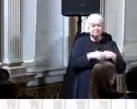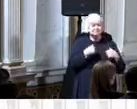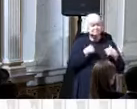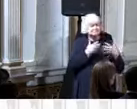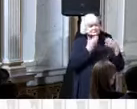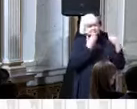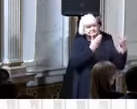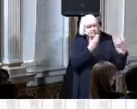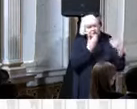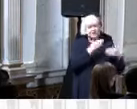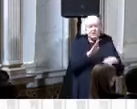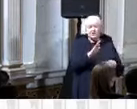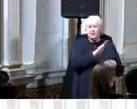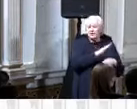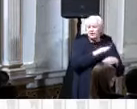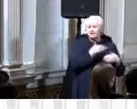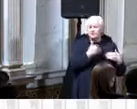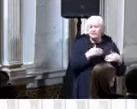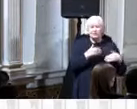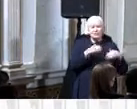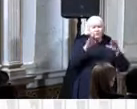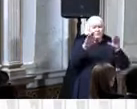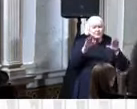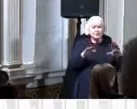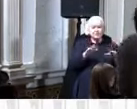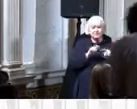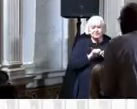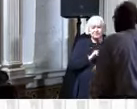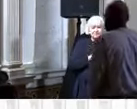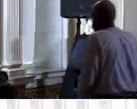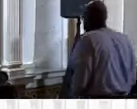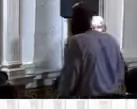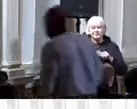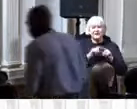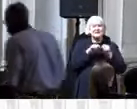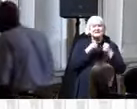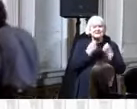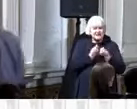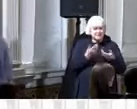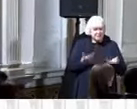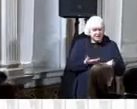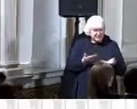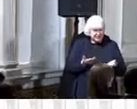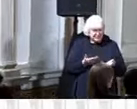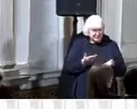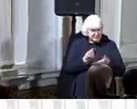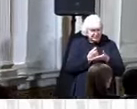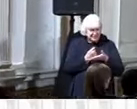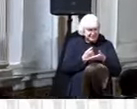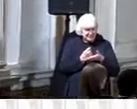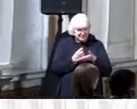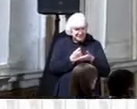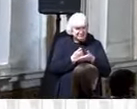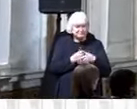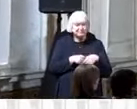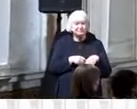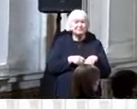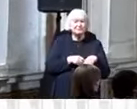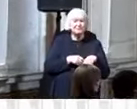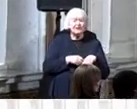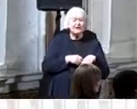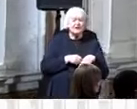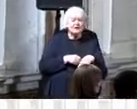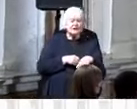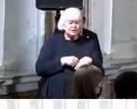team staff here at the Treasury Department not long after President Joe Biden and I took